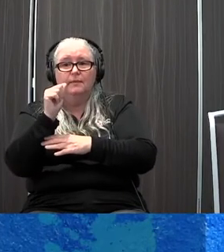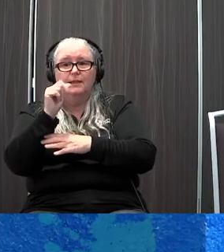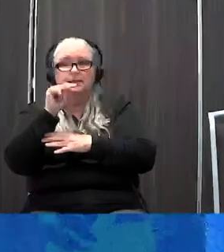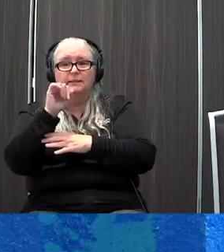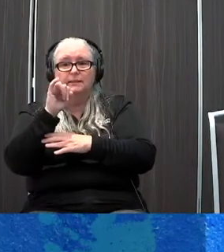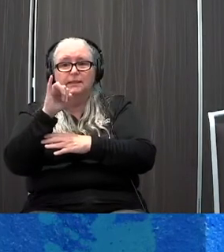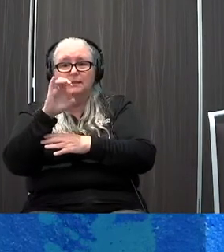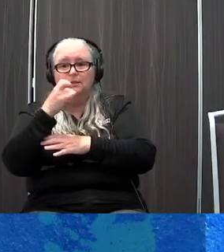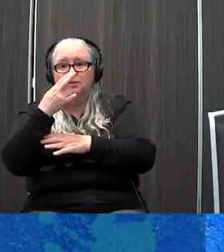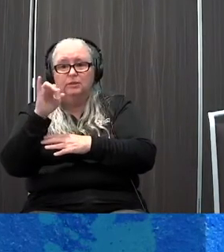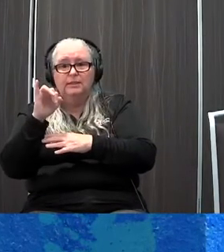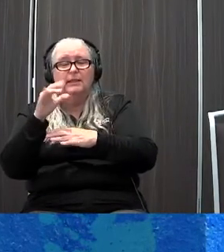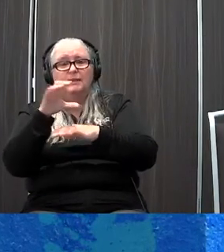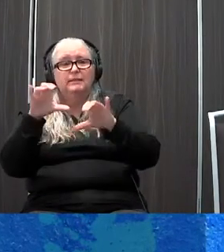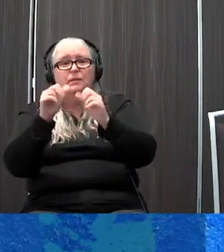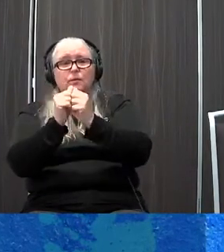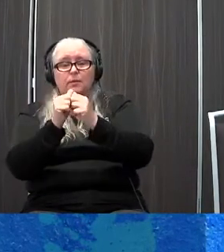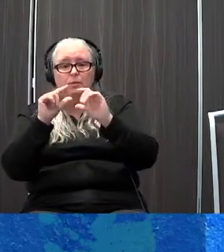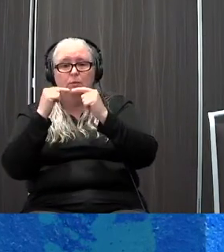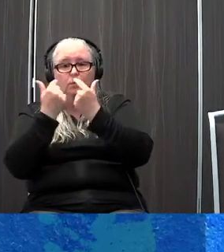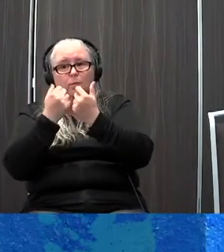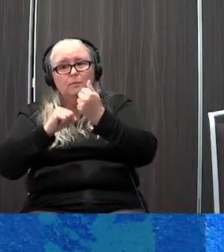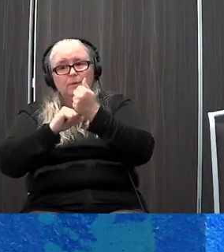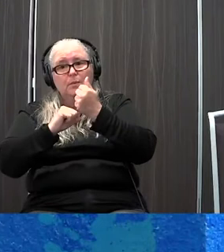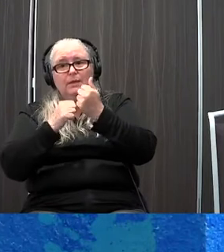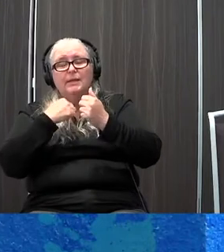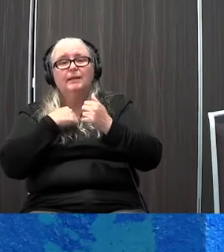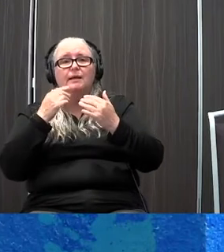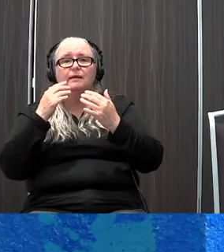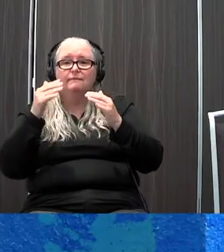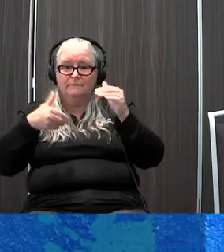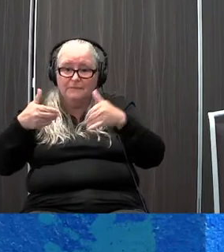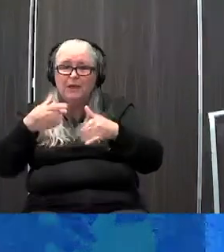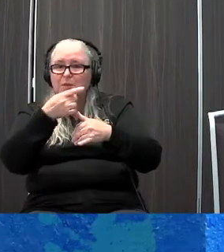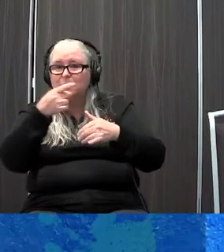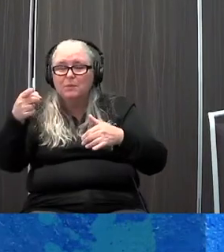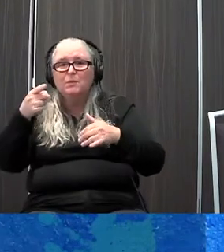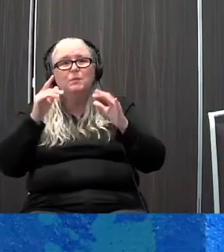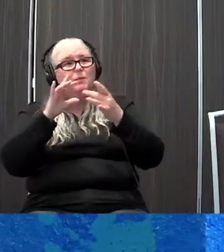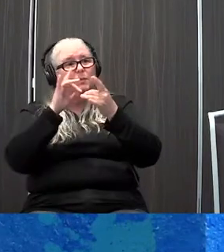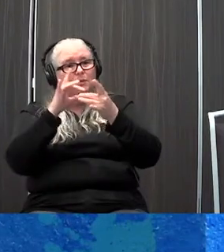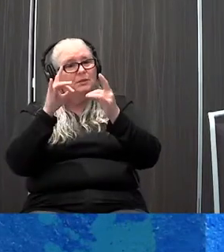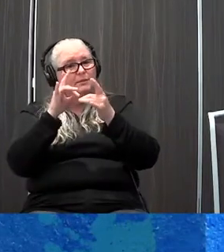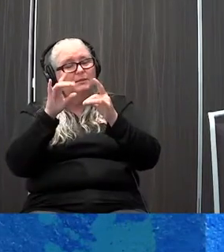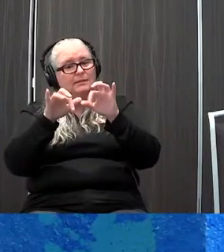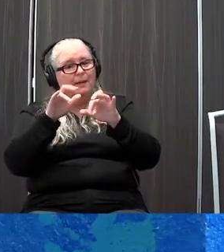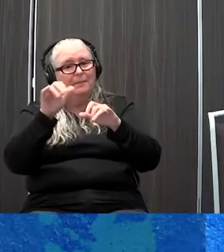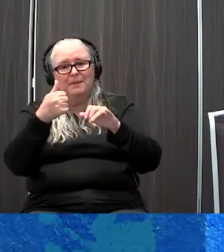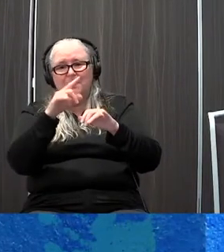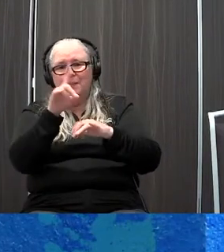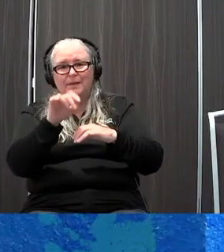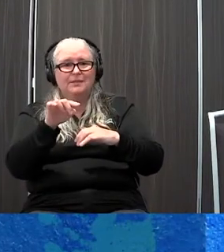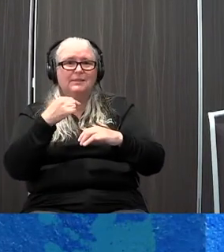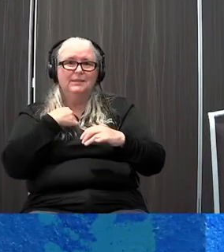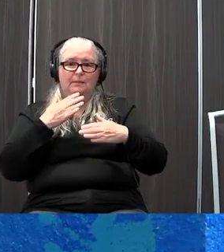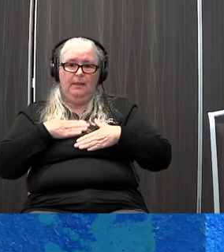support. And so again, I invite you as we continue here, please feel free to chat in any questions that you have, and I'm happy to stop at